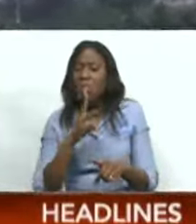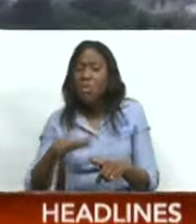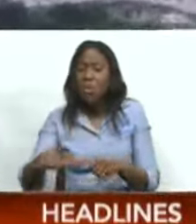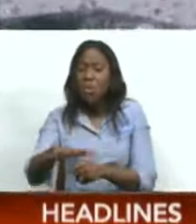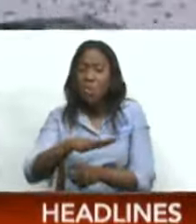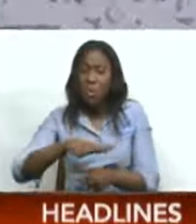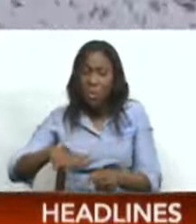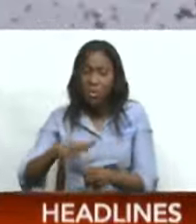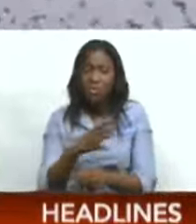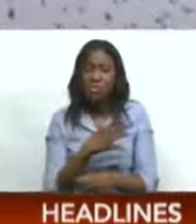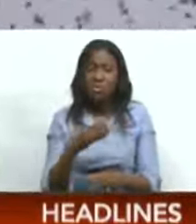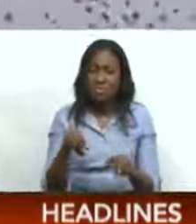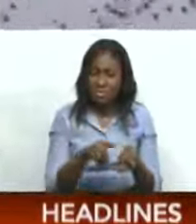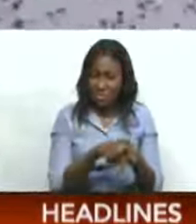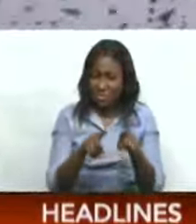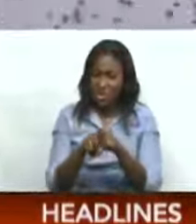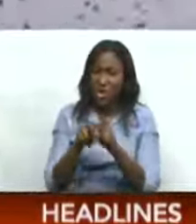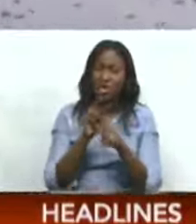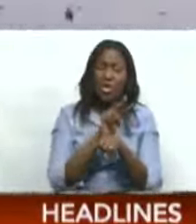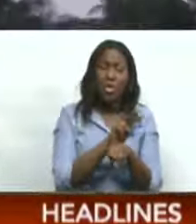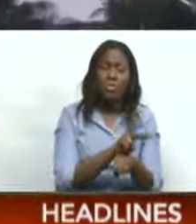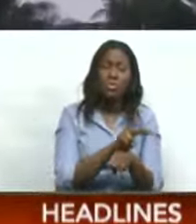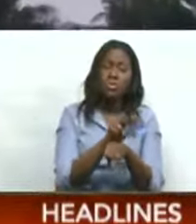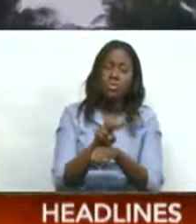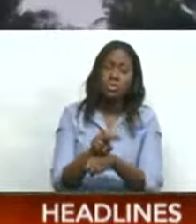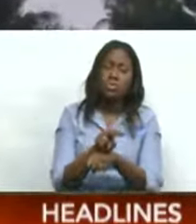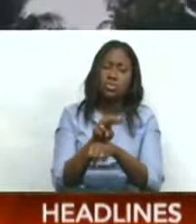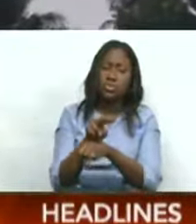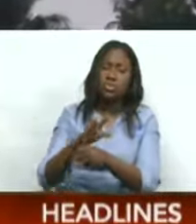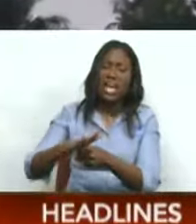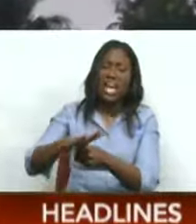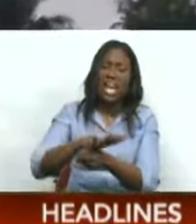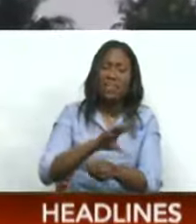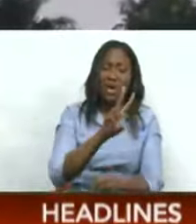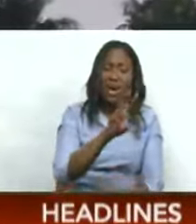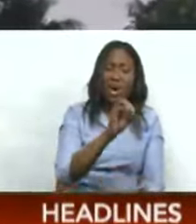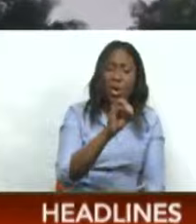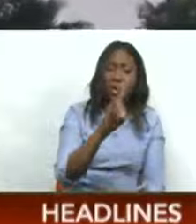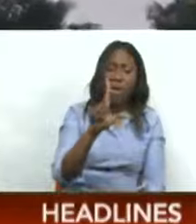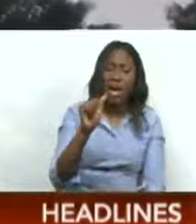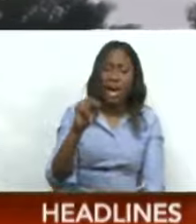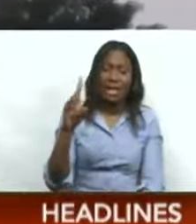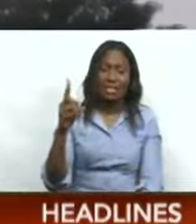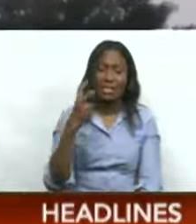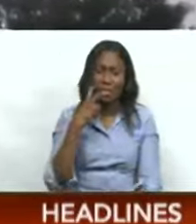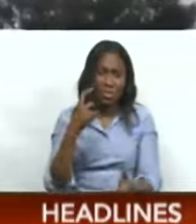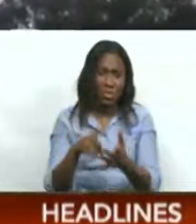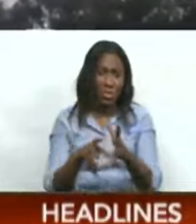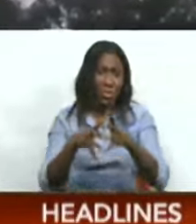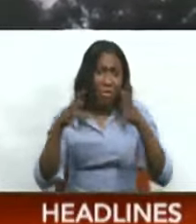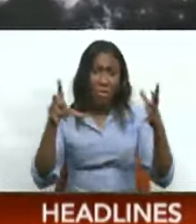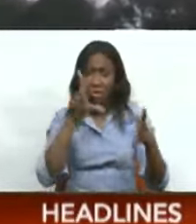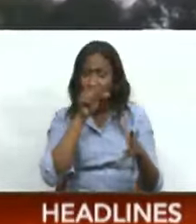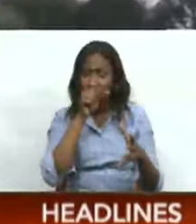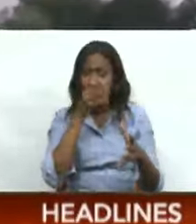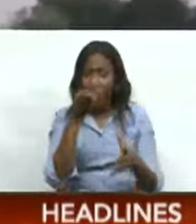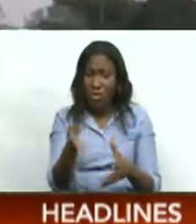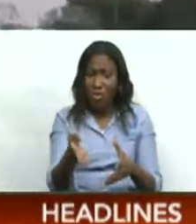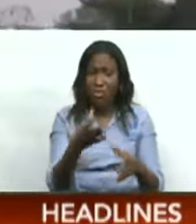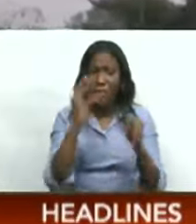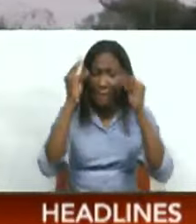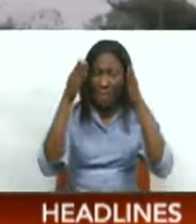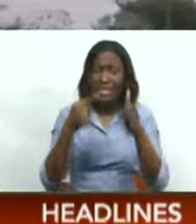wardens are actively patrolling the Hara Hamut Trace woodland area where the unusual flock has been spotted. The minister says